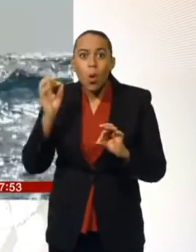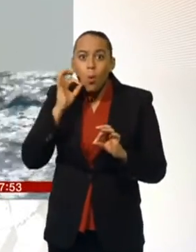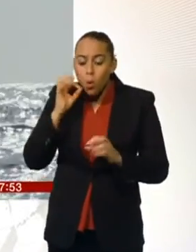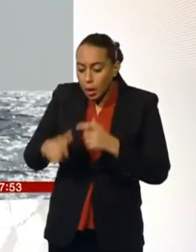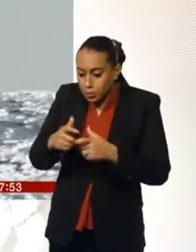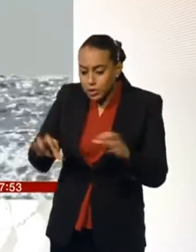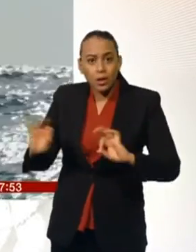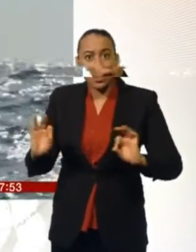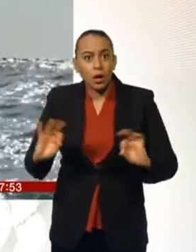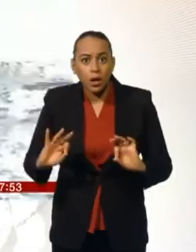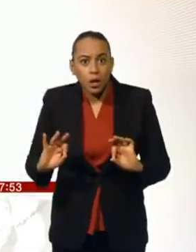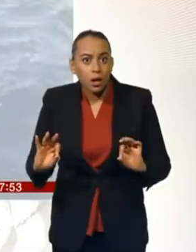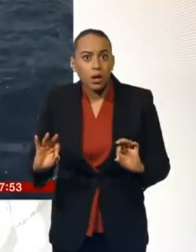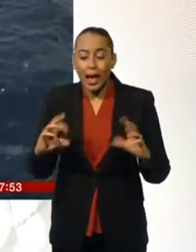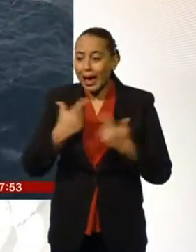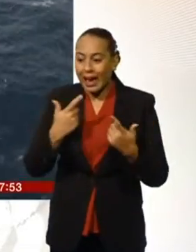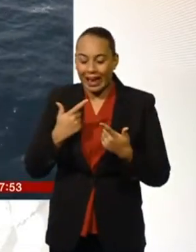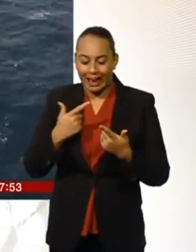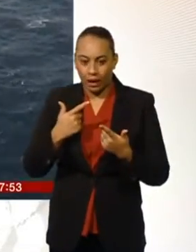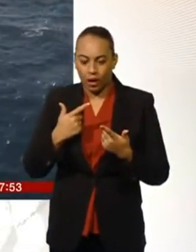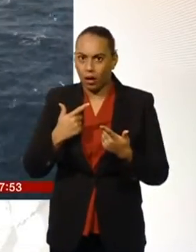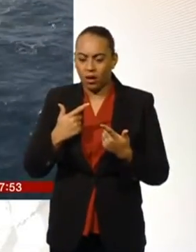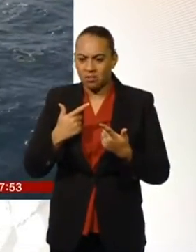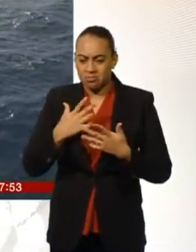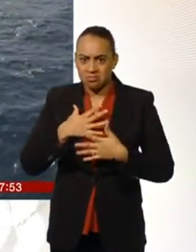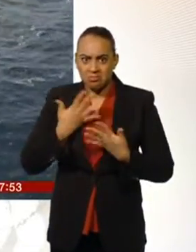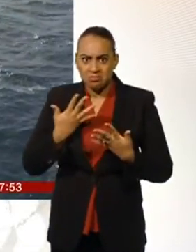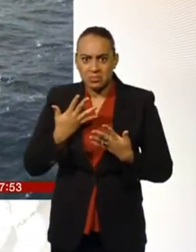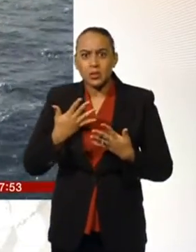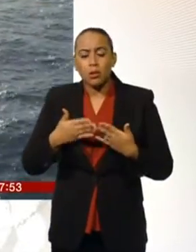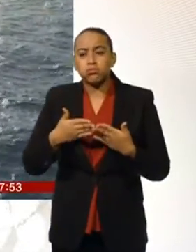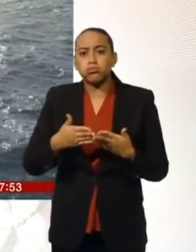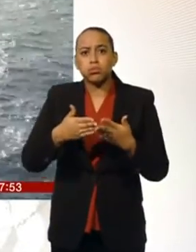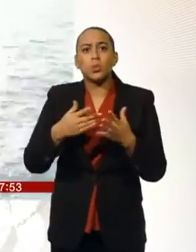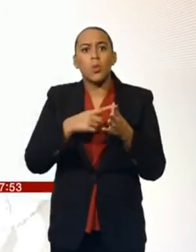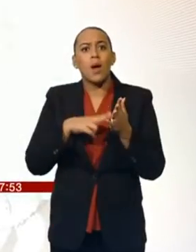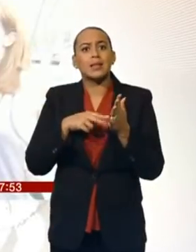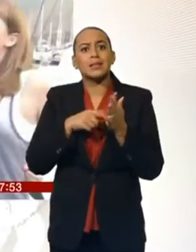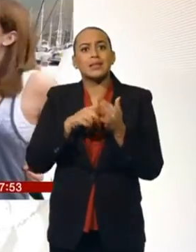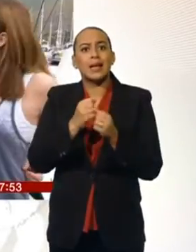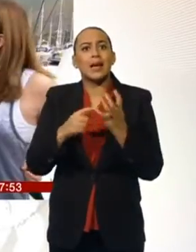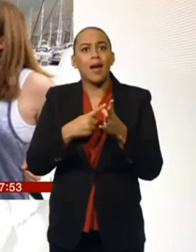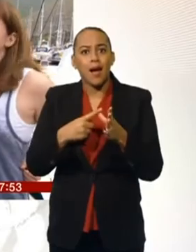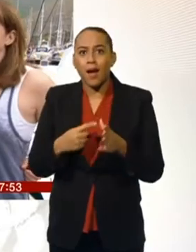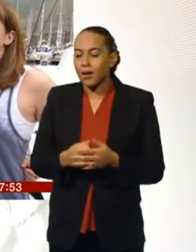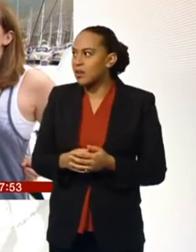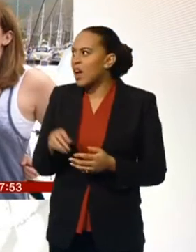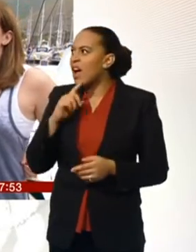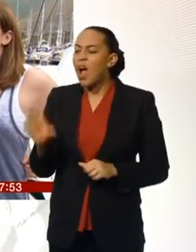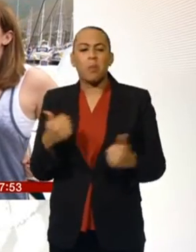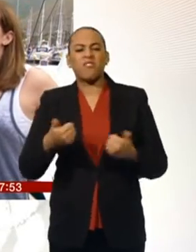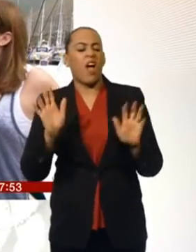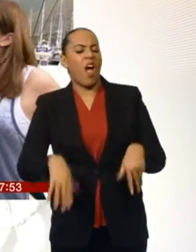laughing matter. And if Lasta won't carry them over to Antigua, maybe their motto will. It'll be fine.